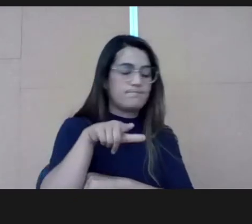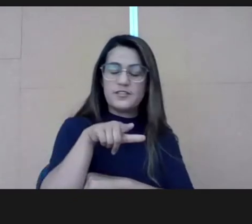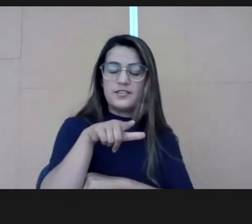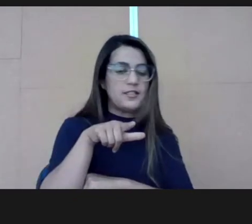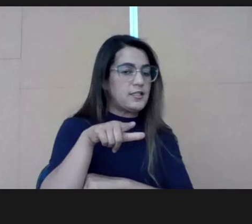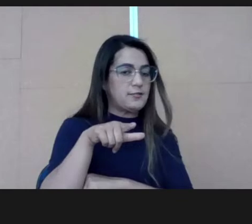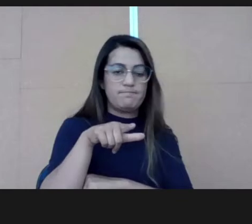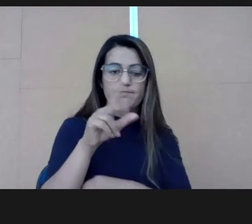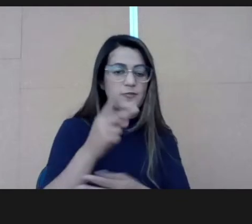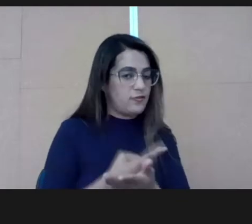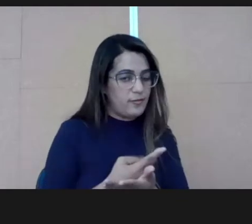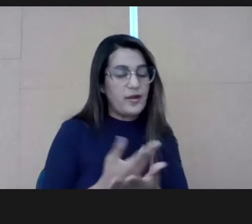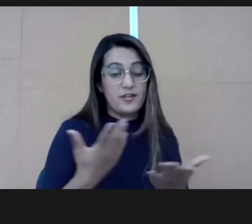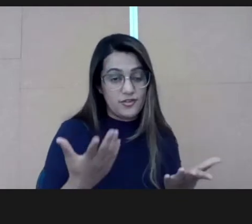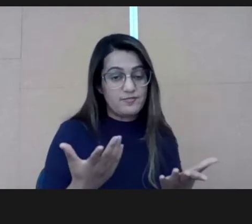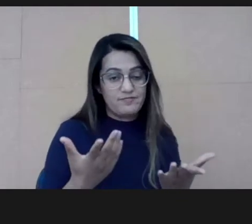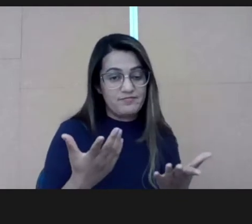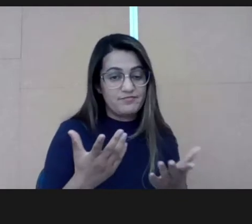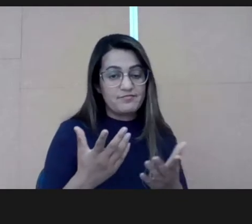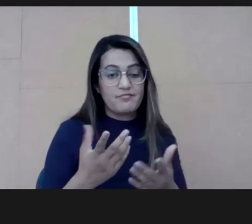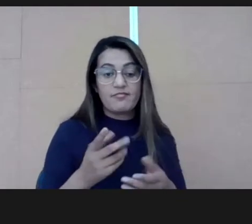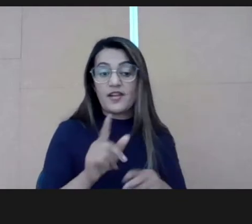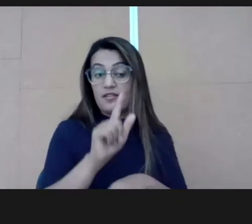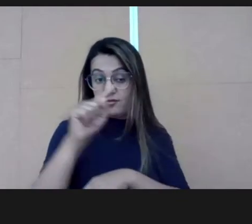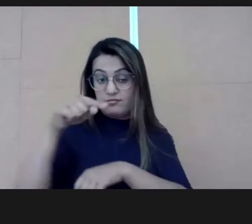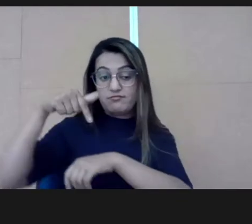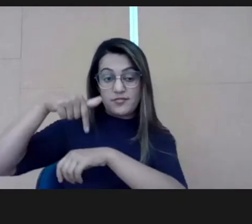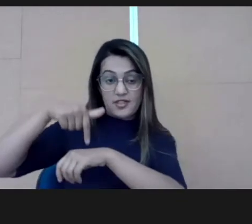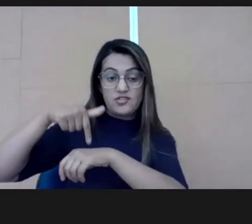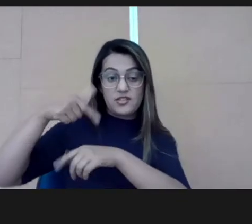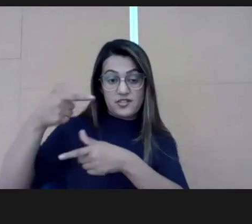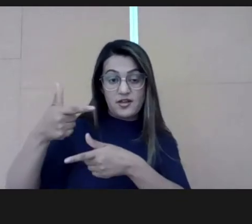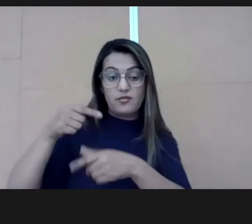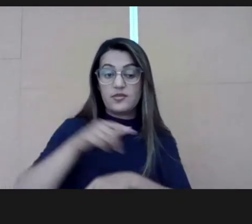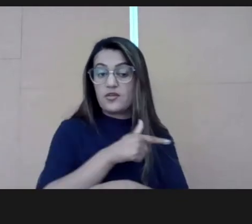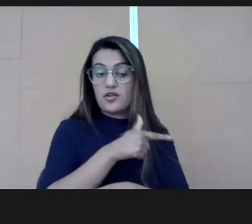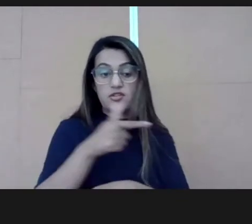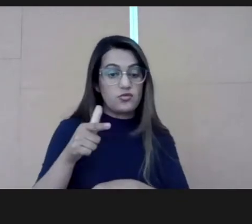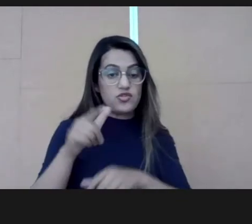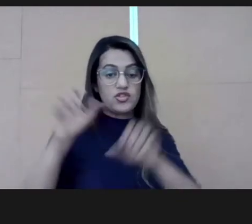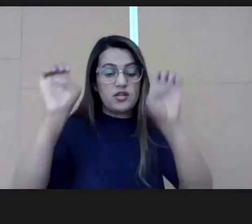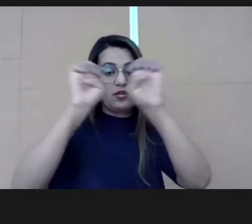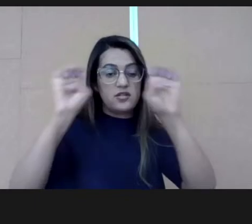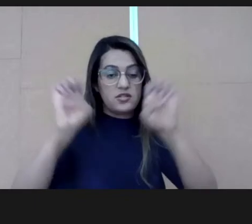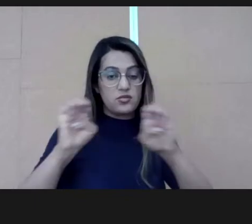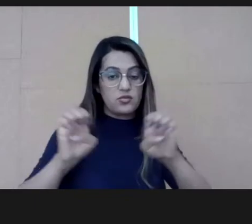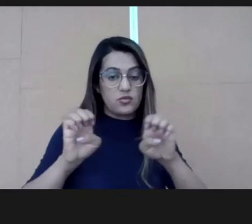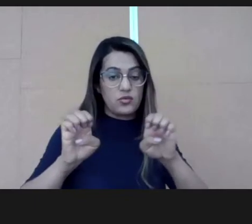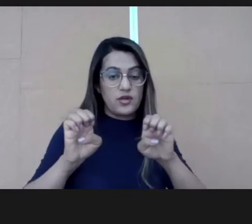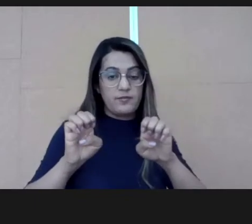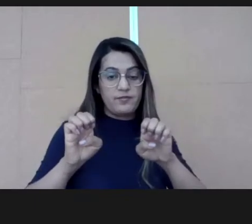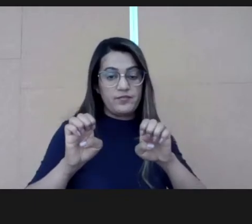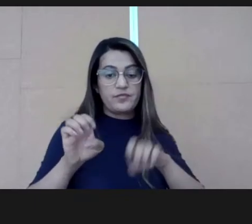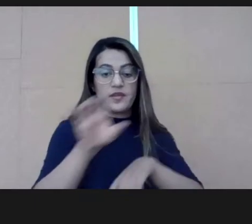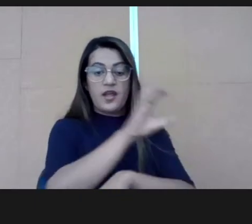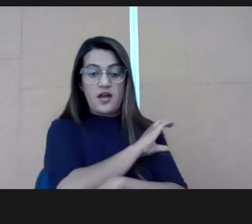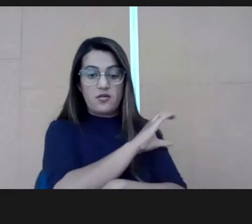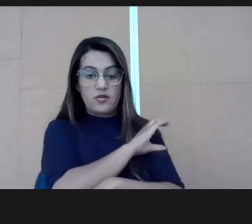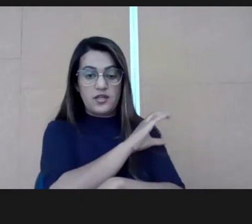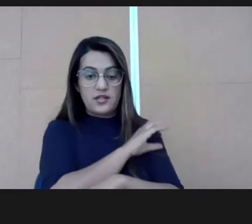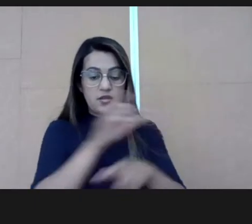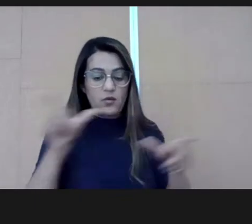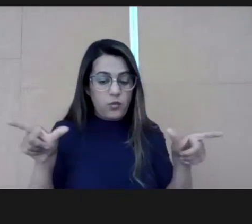And we knew that this would not repeat, at least in this cycle. So, we